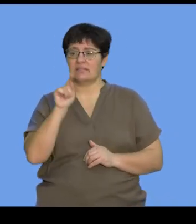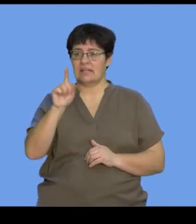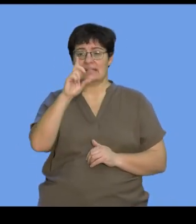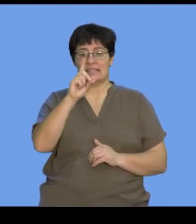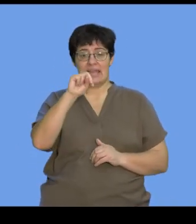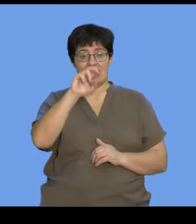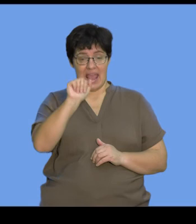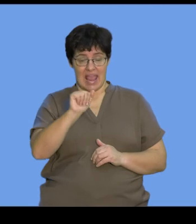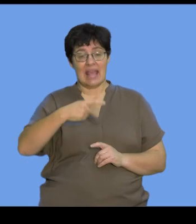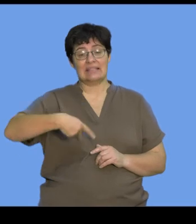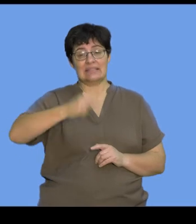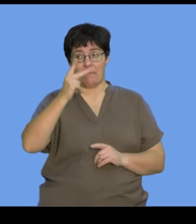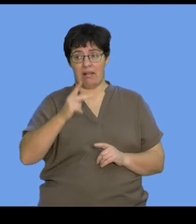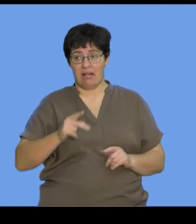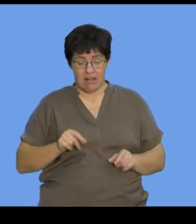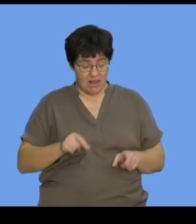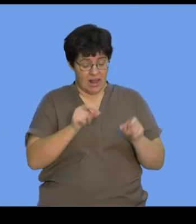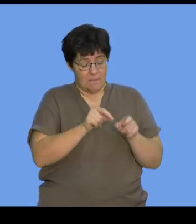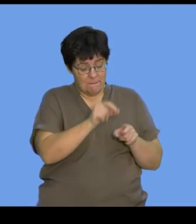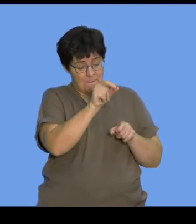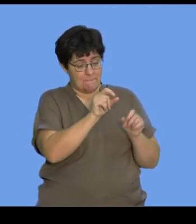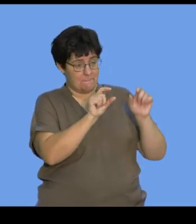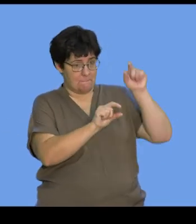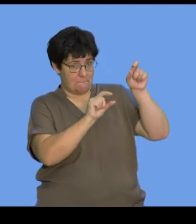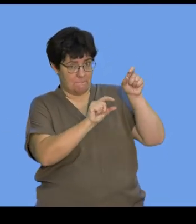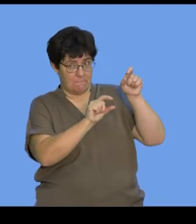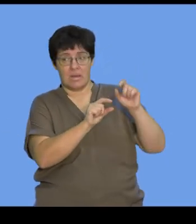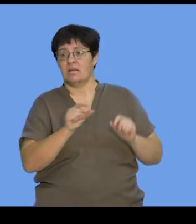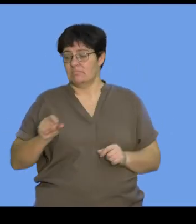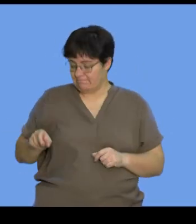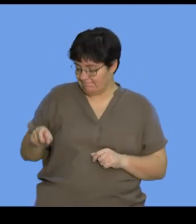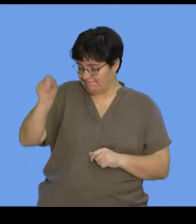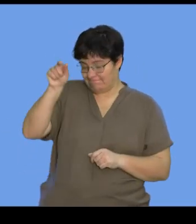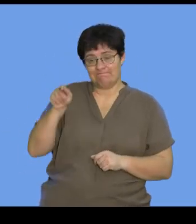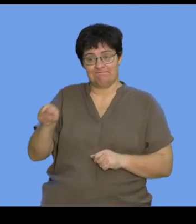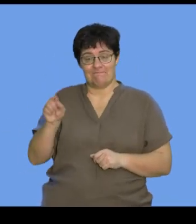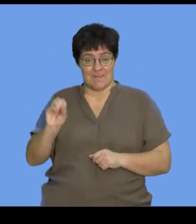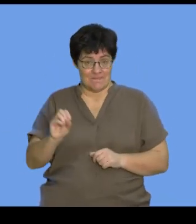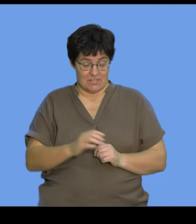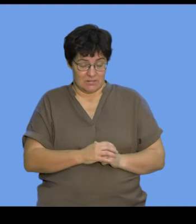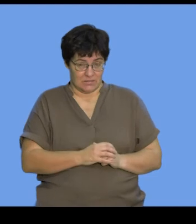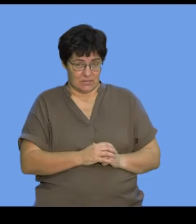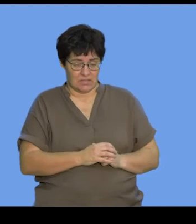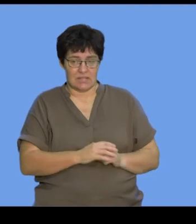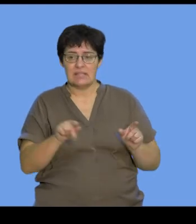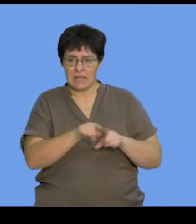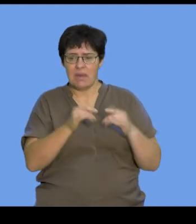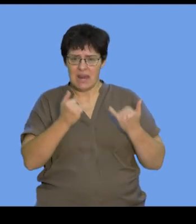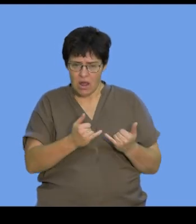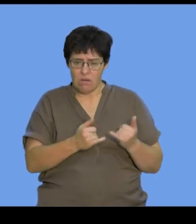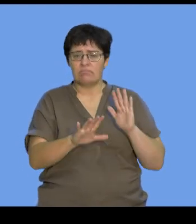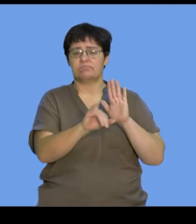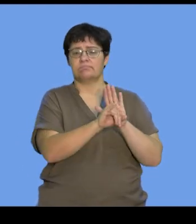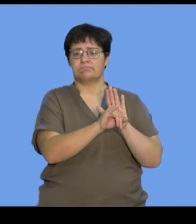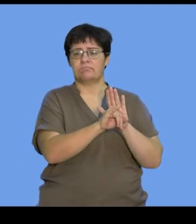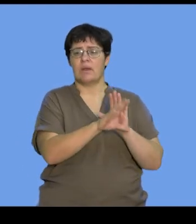DNA is a double-stranded structure. We can see that it contains two strands. And more importantly, we've just identified that